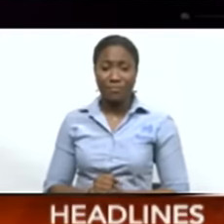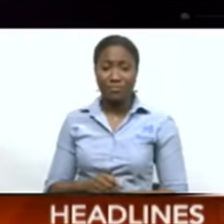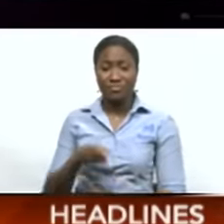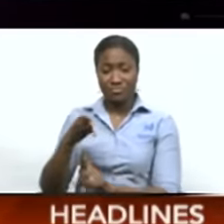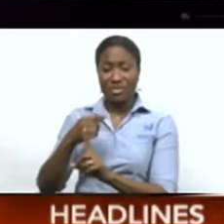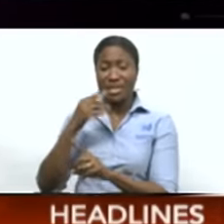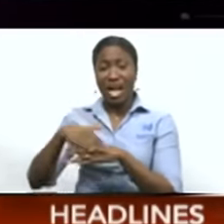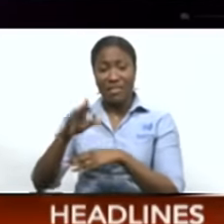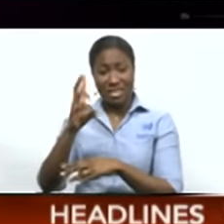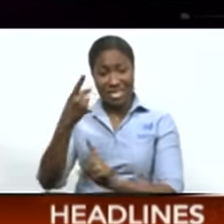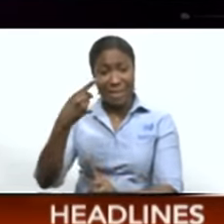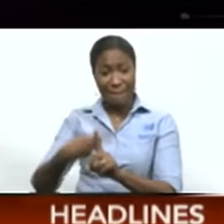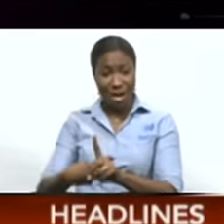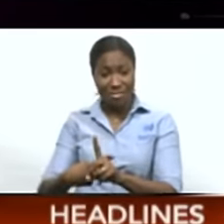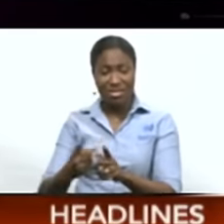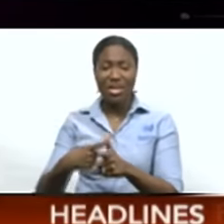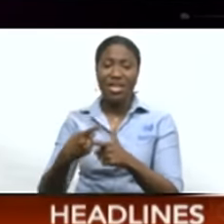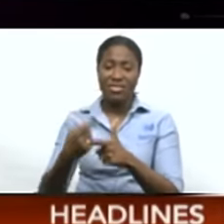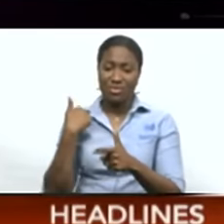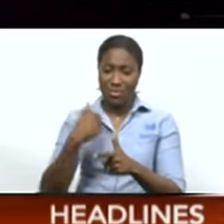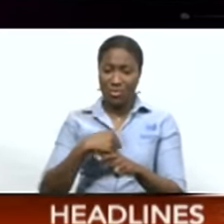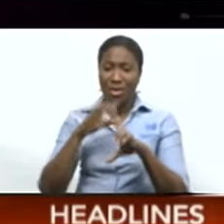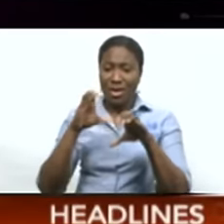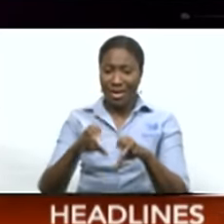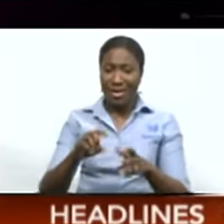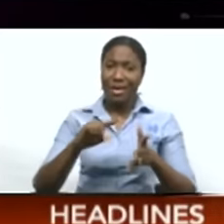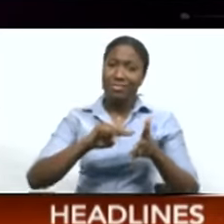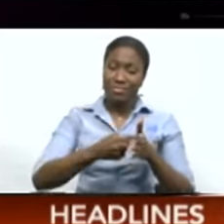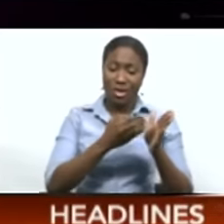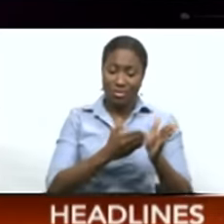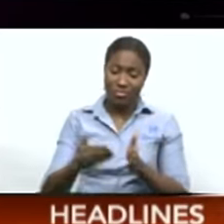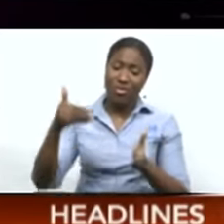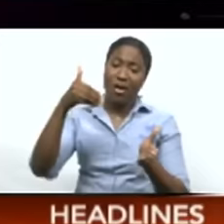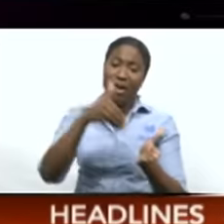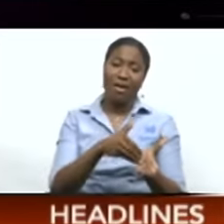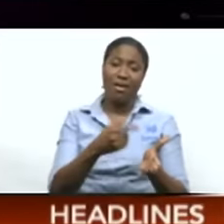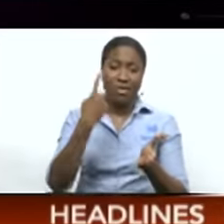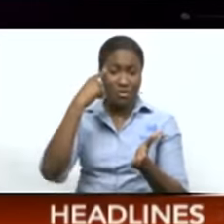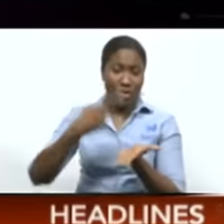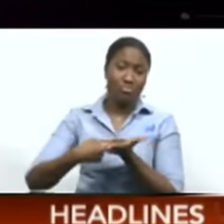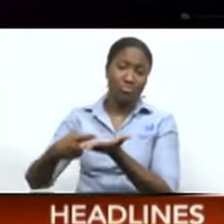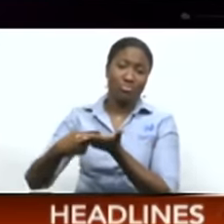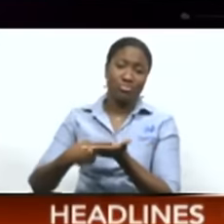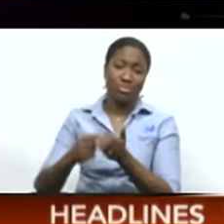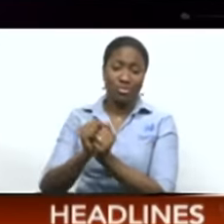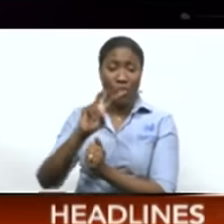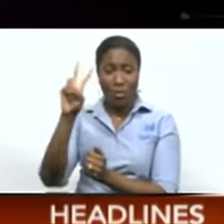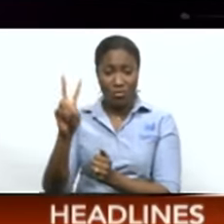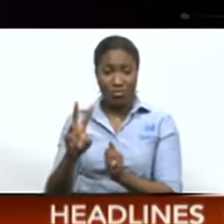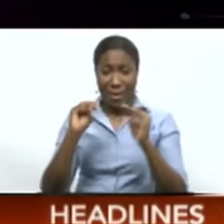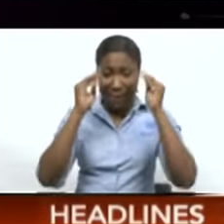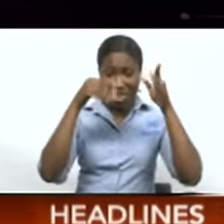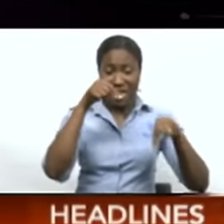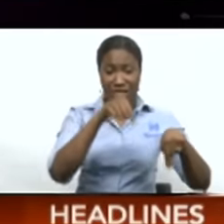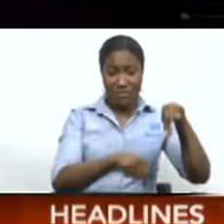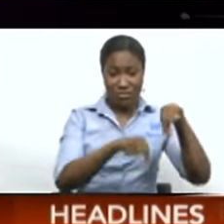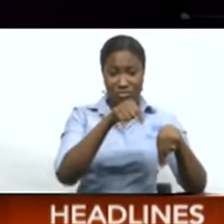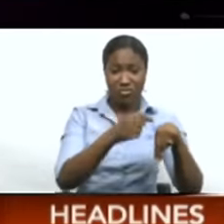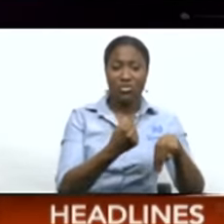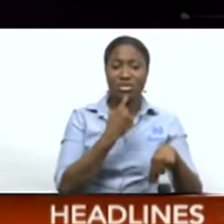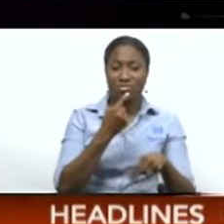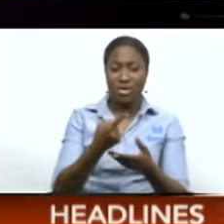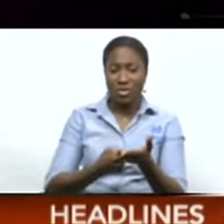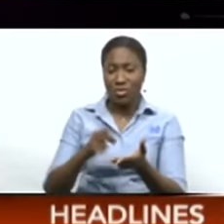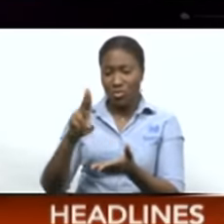after six months, this country can return to the drawing board for negotiations. In response, Energy Minister Stuart Young says the activist statements